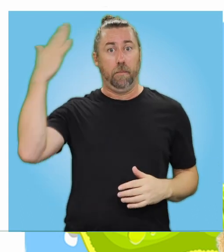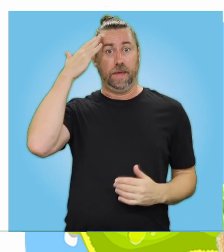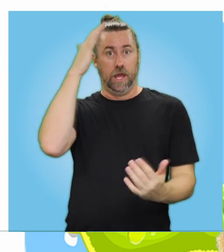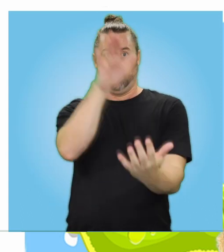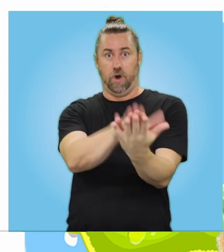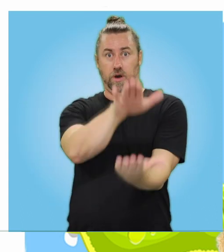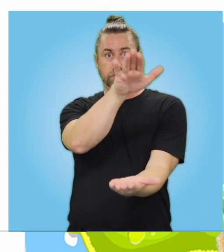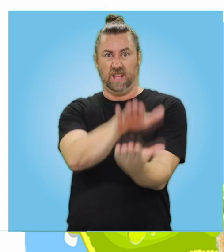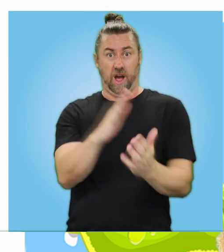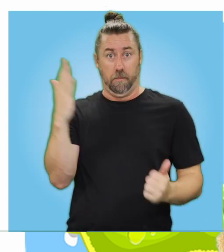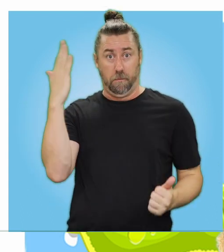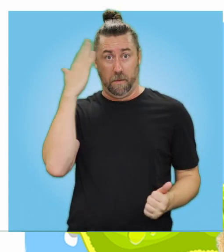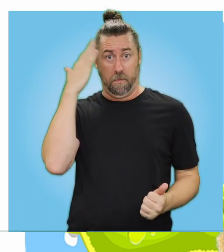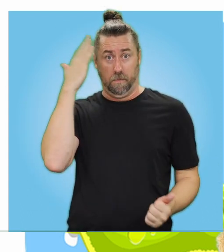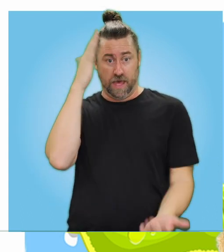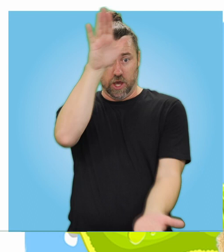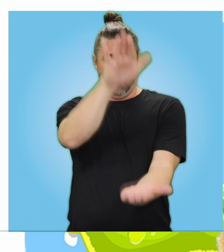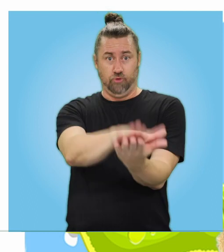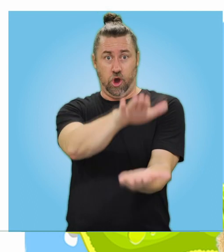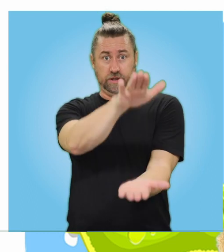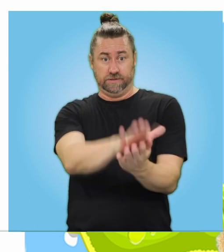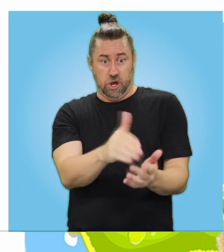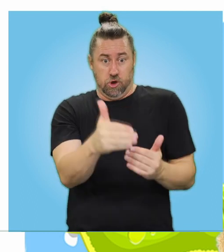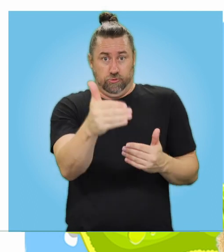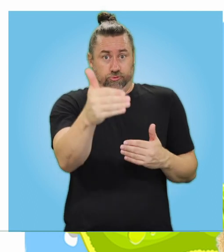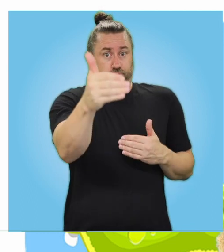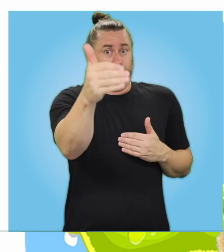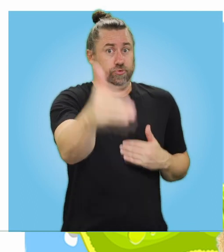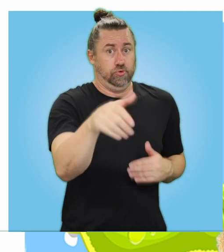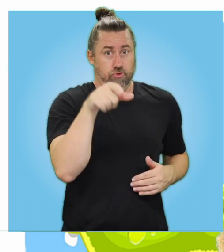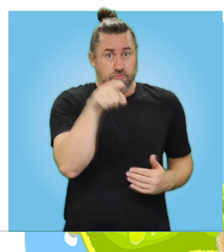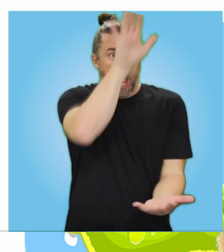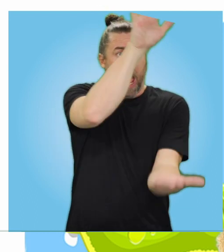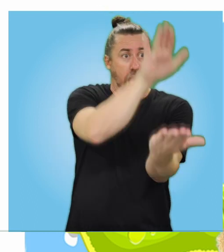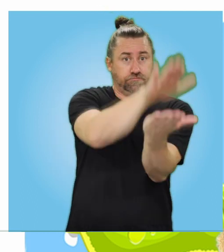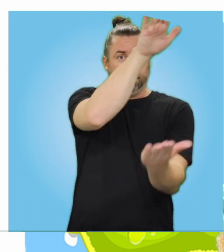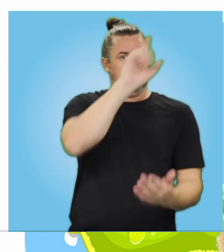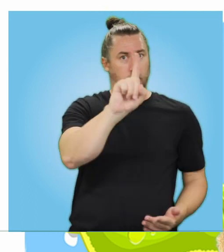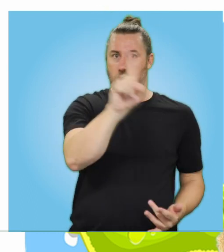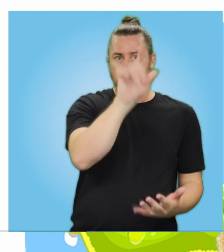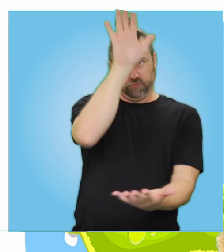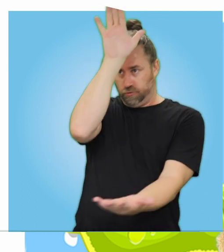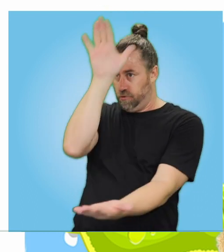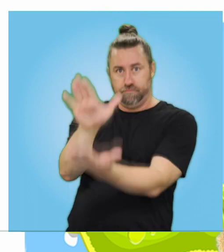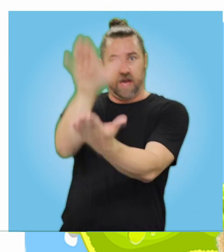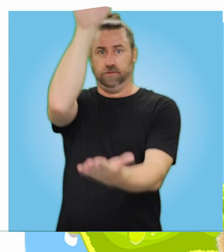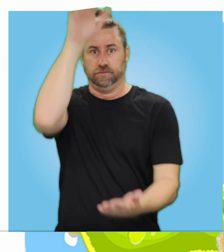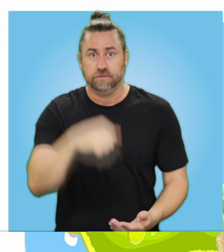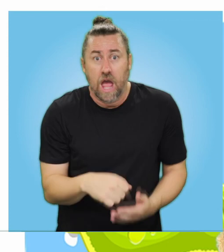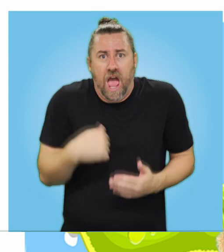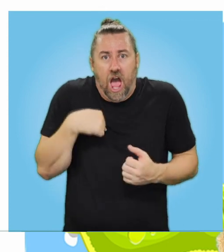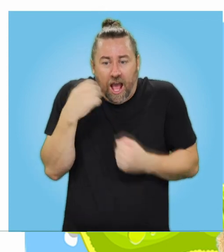Mummy Crocodile, mummy Crocodile, don't you bite, don't you